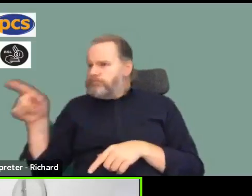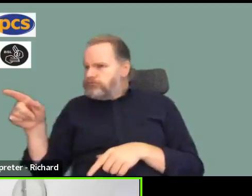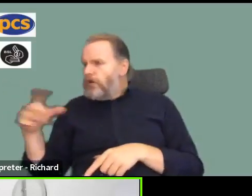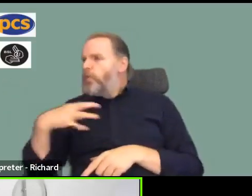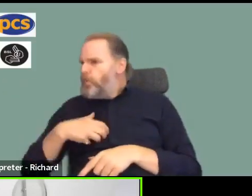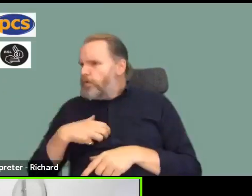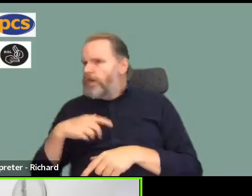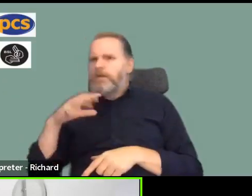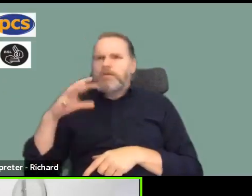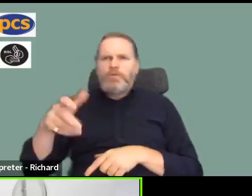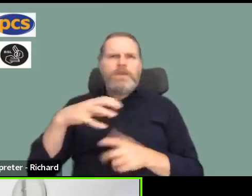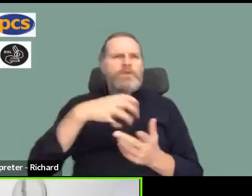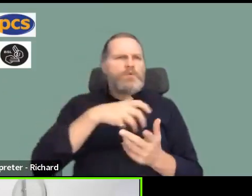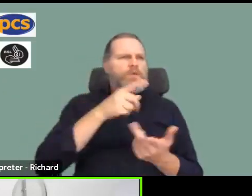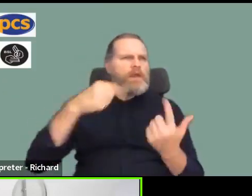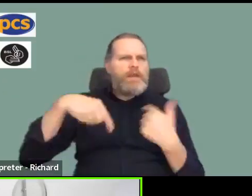front.